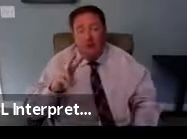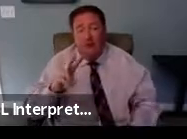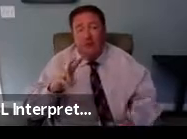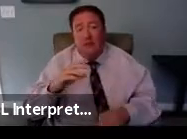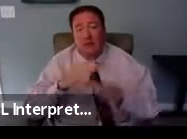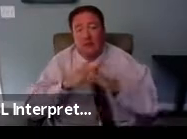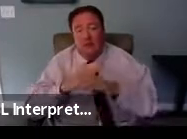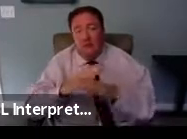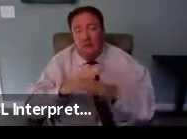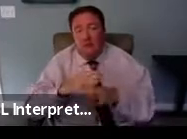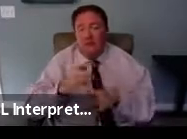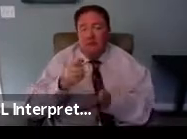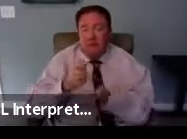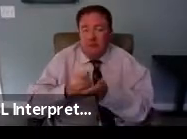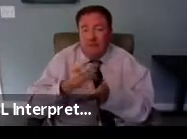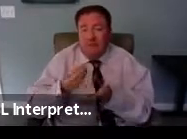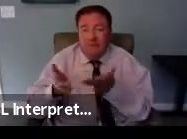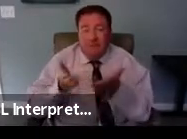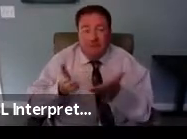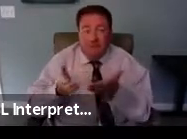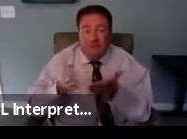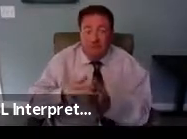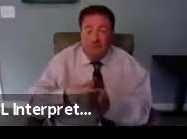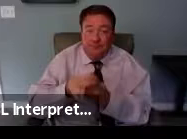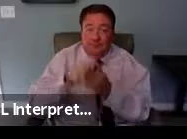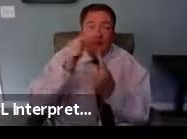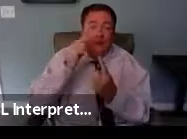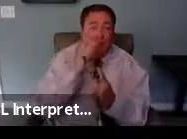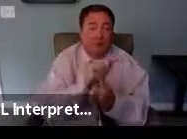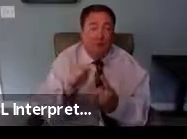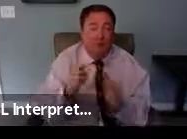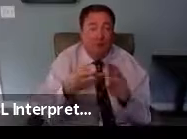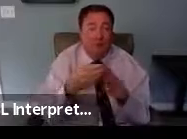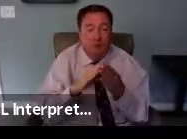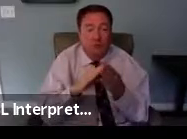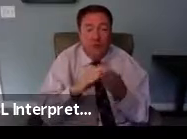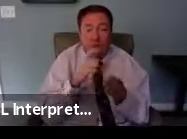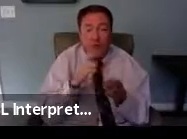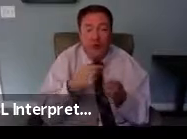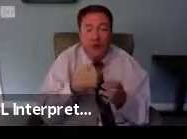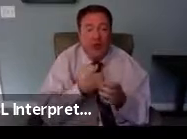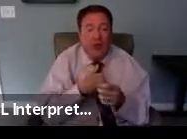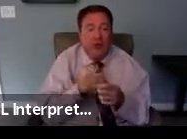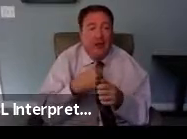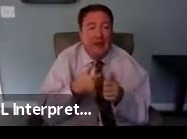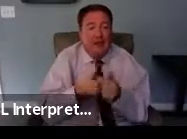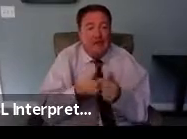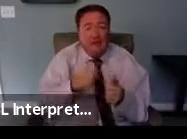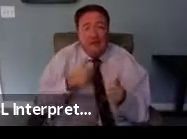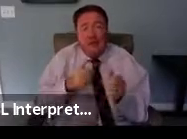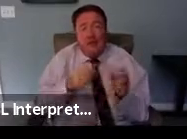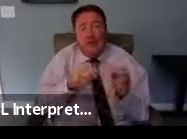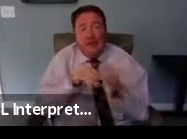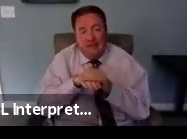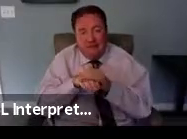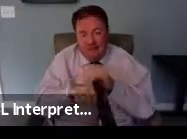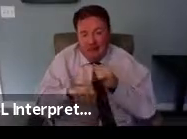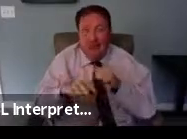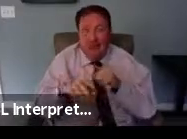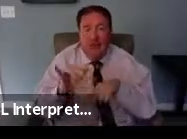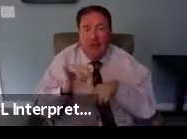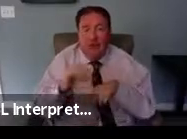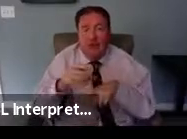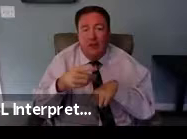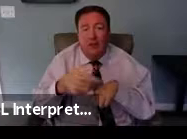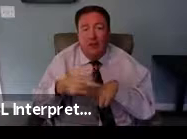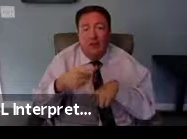particularly in communities that have disparate access and uptake of critical interventions such as pre-exposure